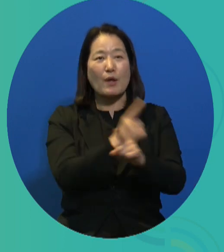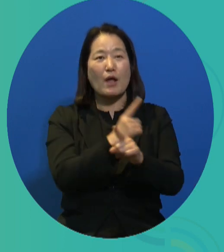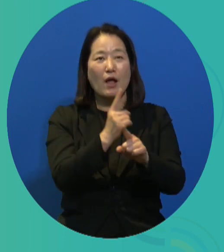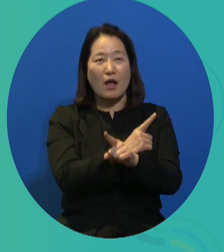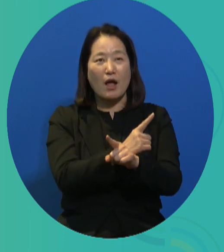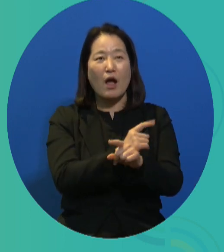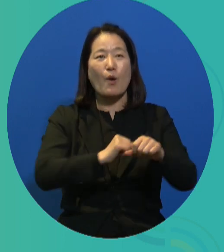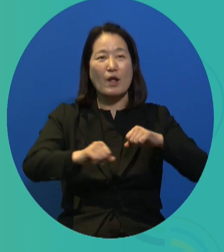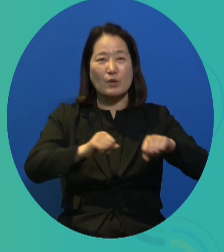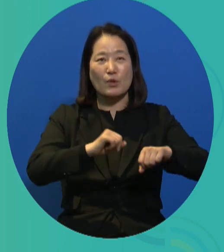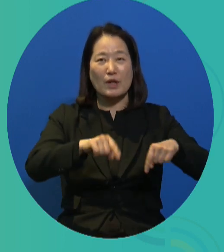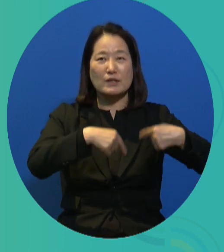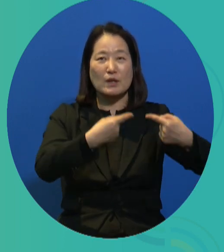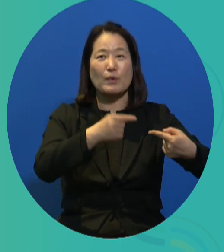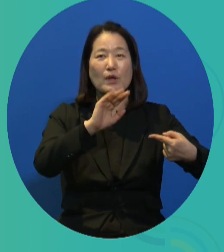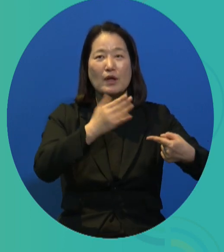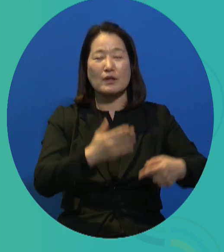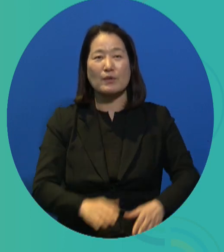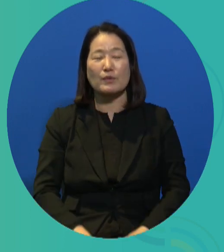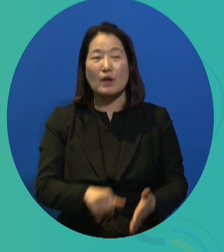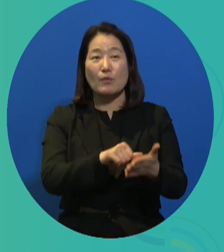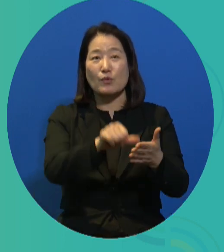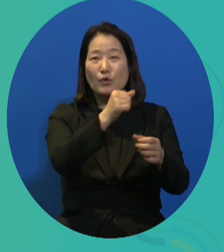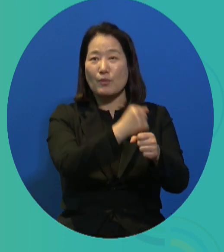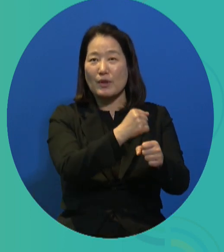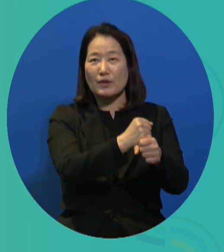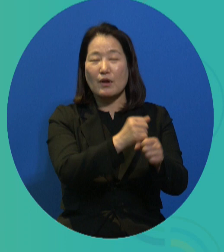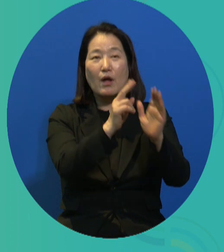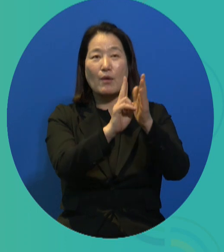activity, artistic activity, awareness-raising, and advocacy.